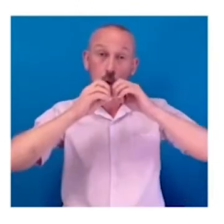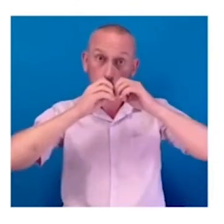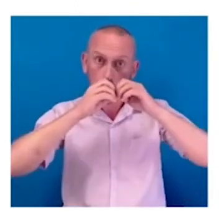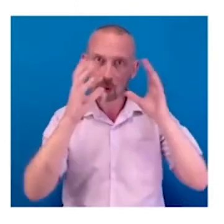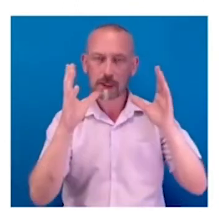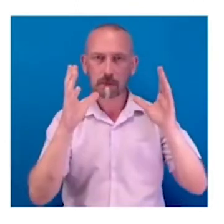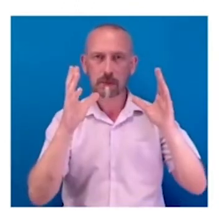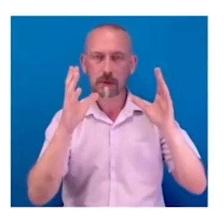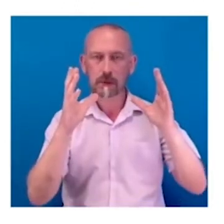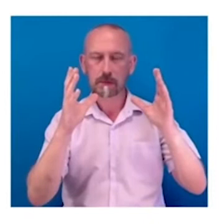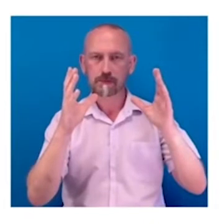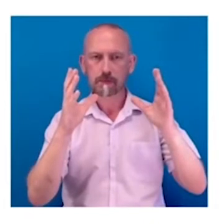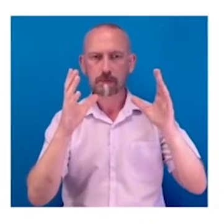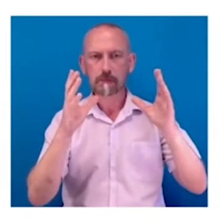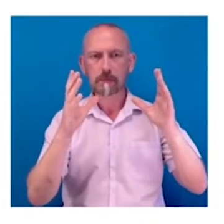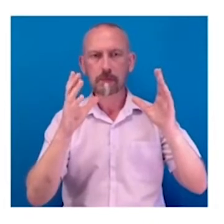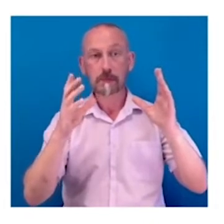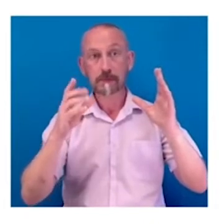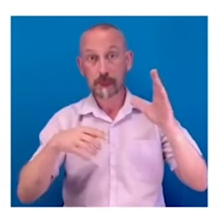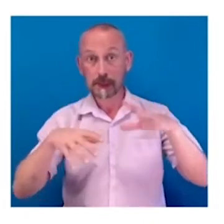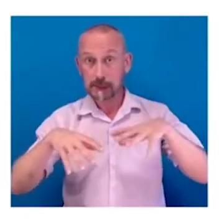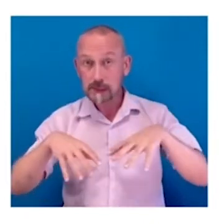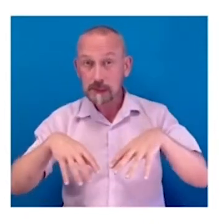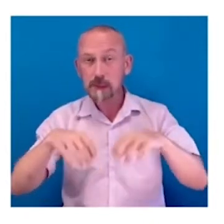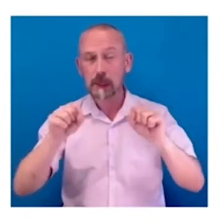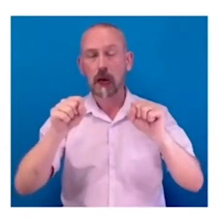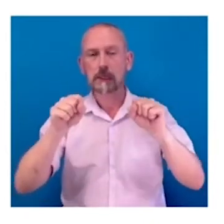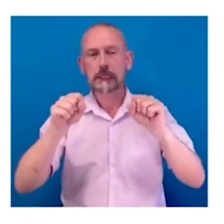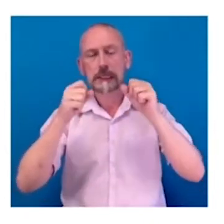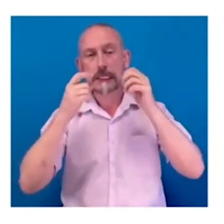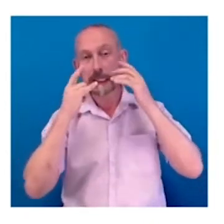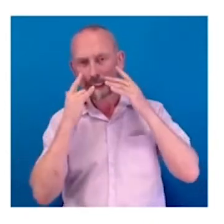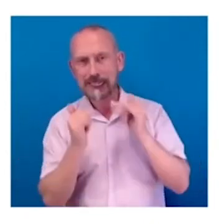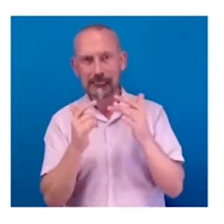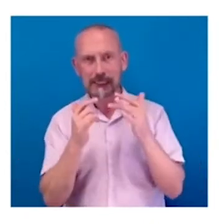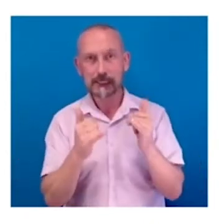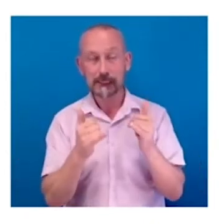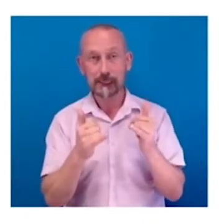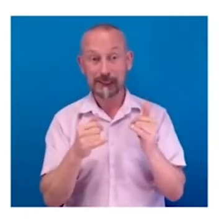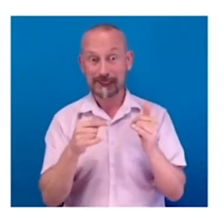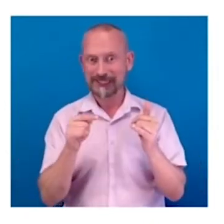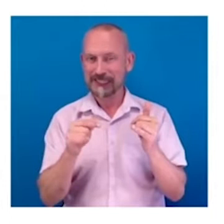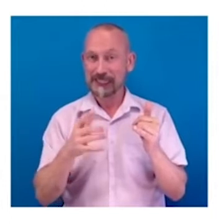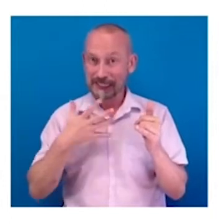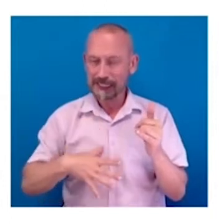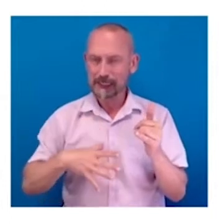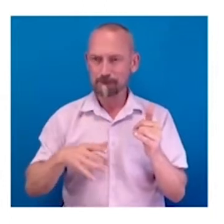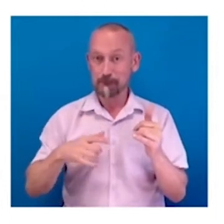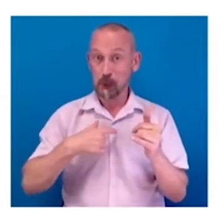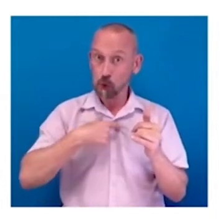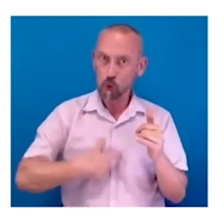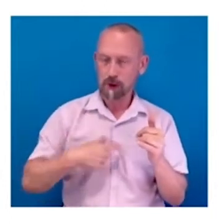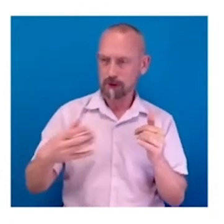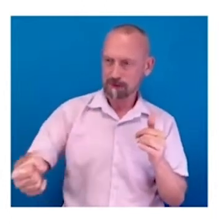doing testing, you really need to take the human being into account. You need to understand that, for